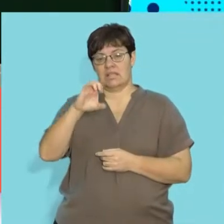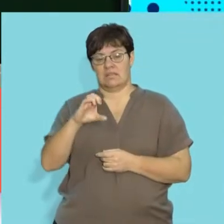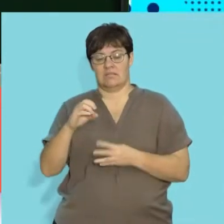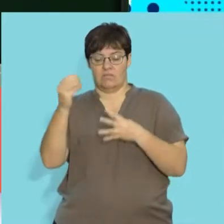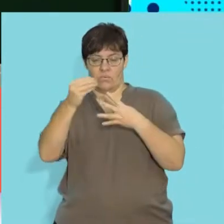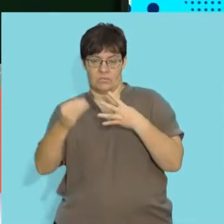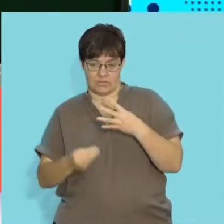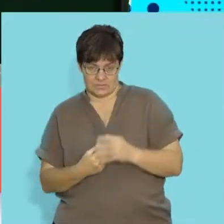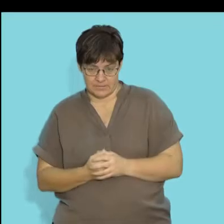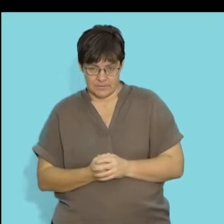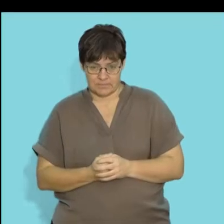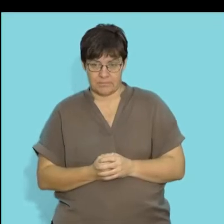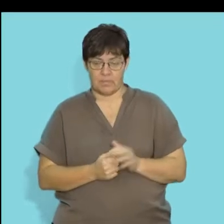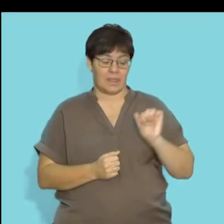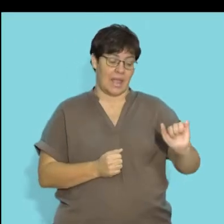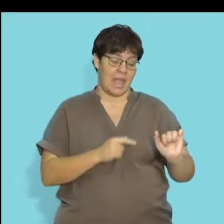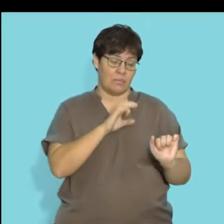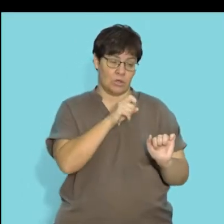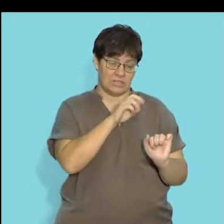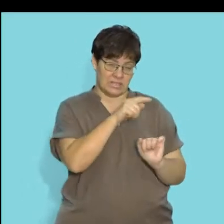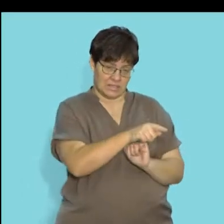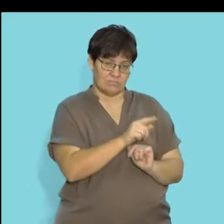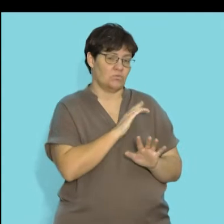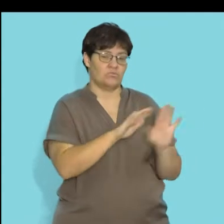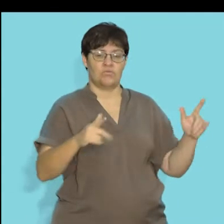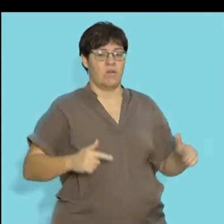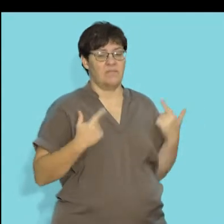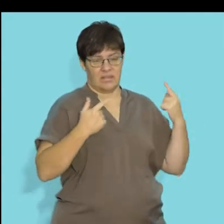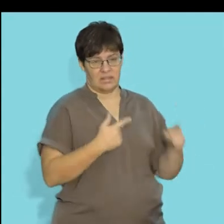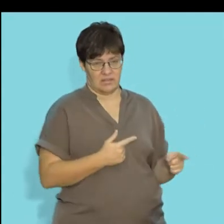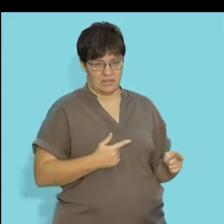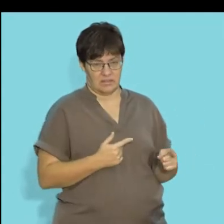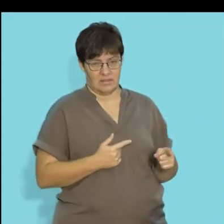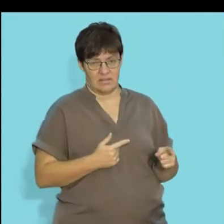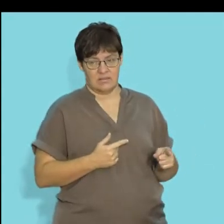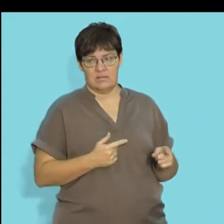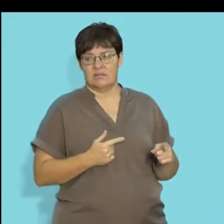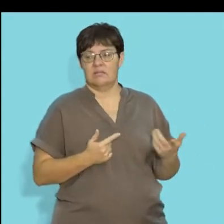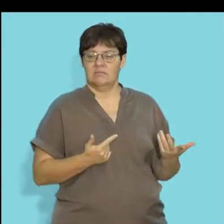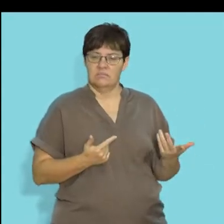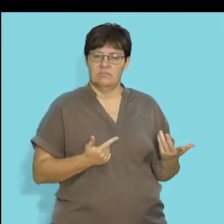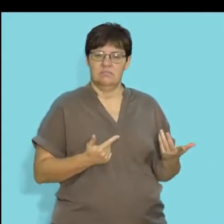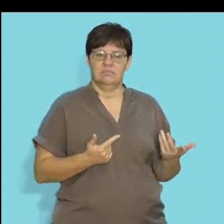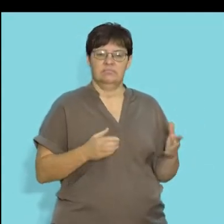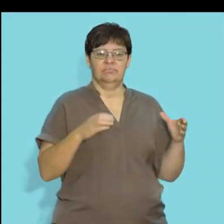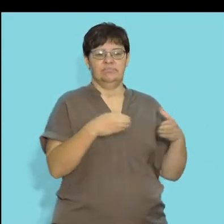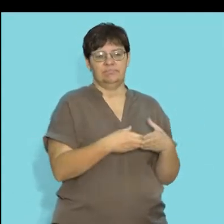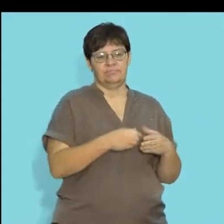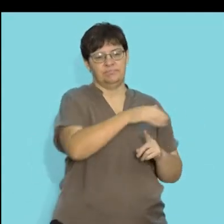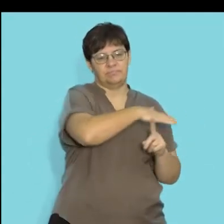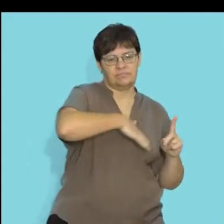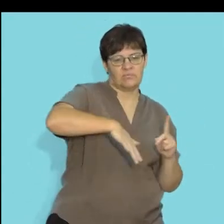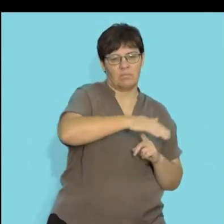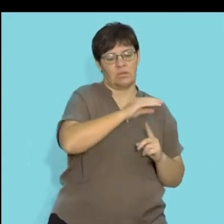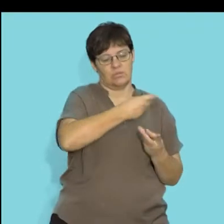components. As I mentioned, the abiotic components were the non-living components, and these would be the constituents of